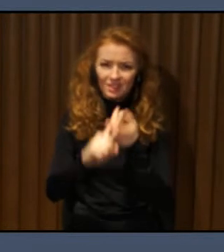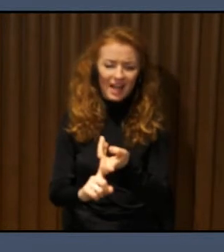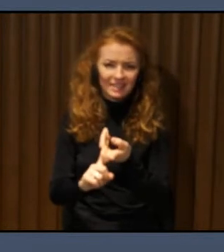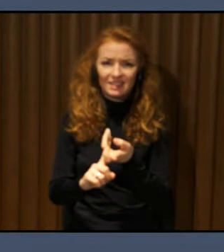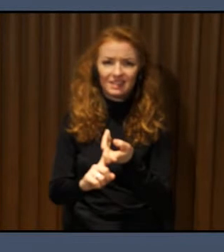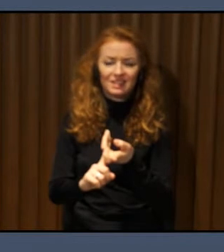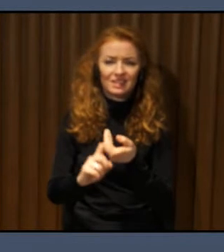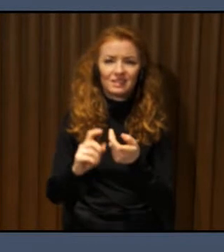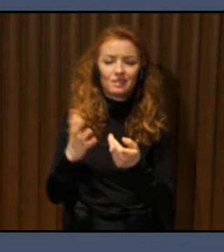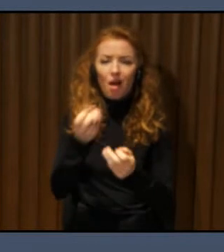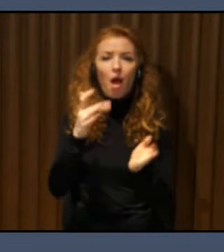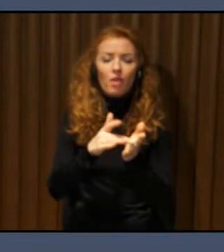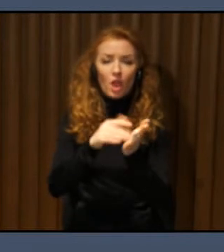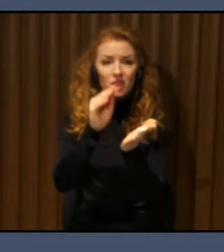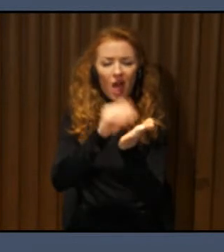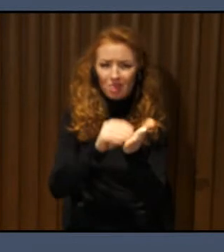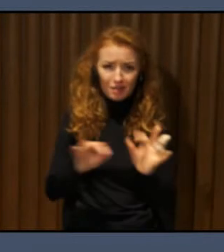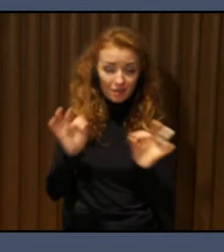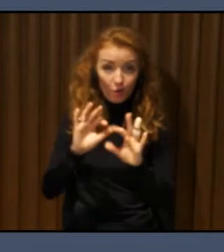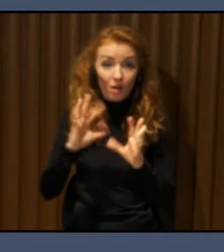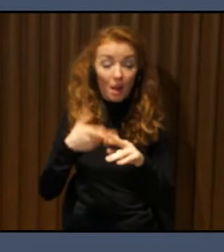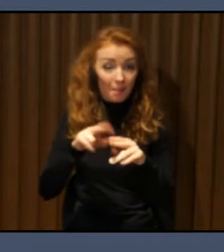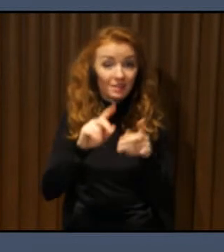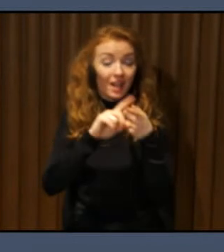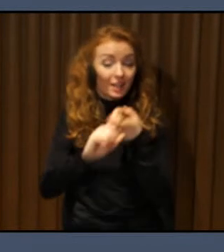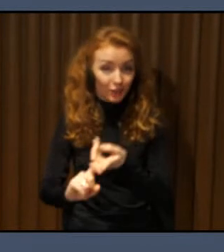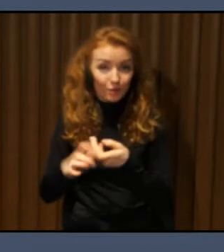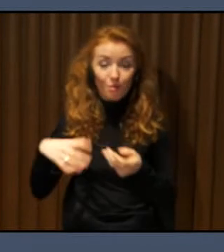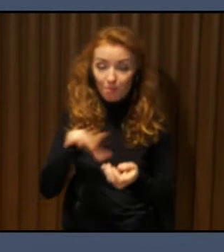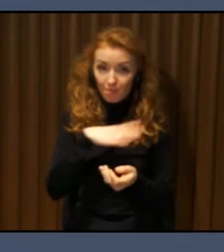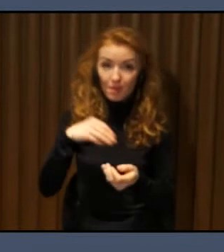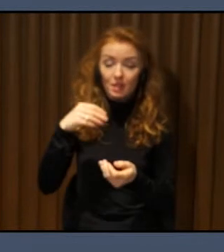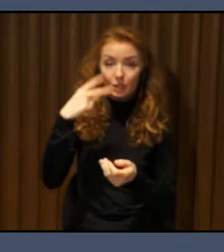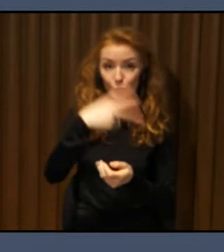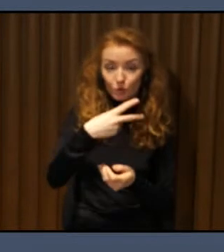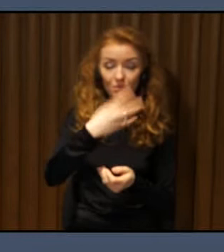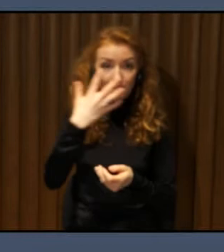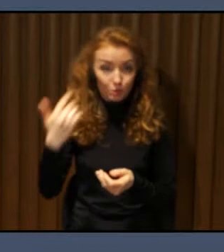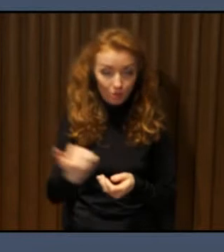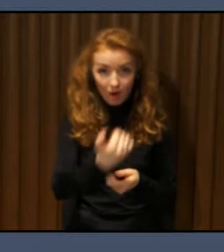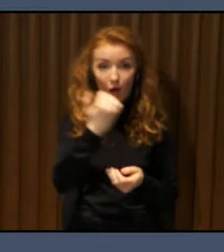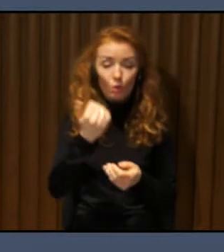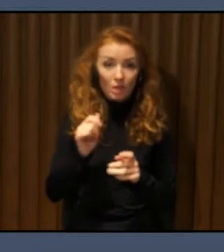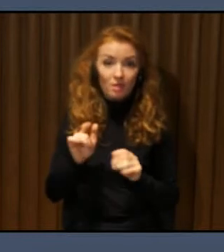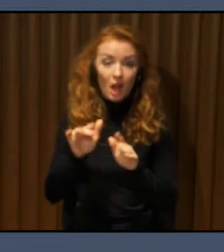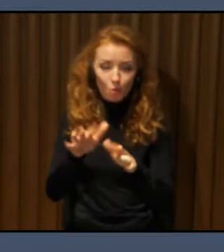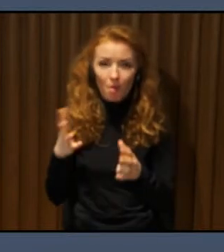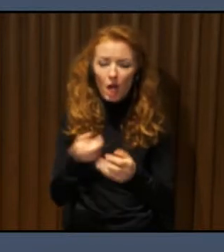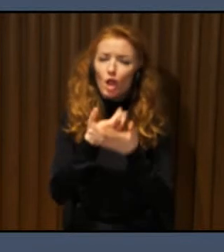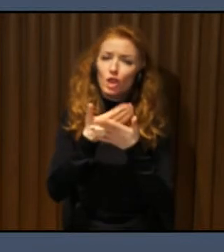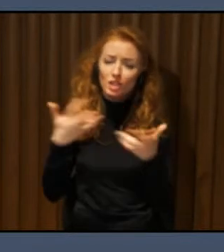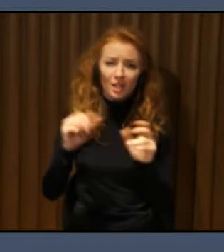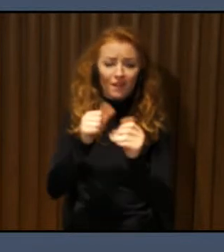with 25 years of experience in those solutions because we implemented about 250